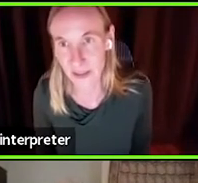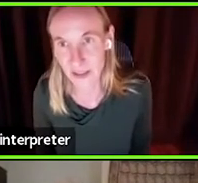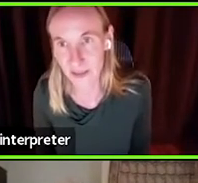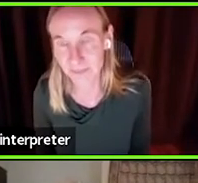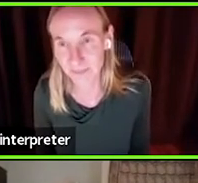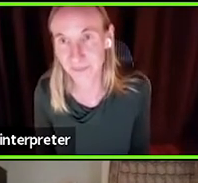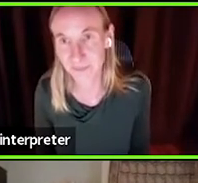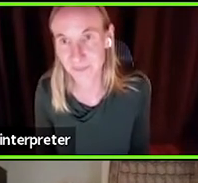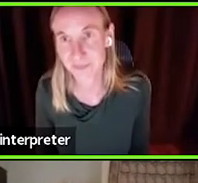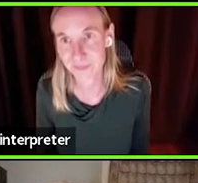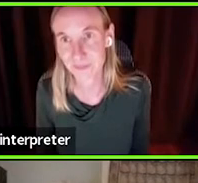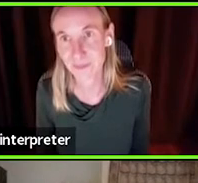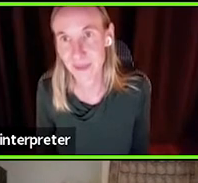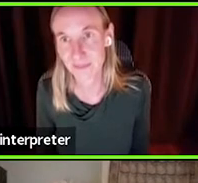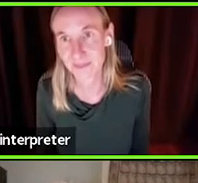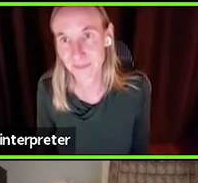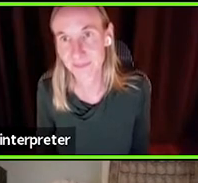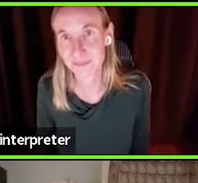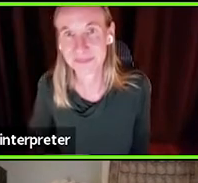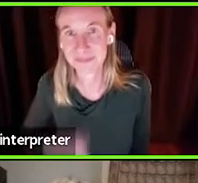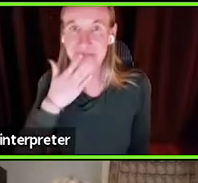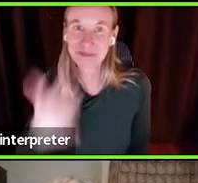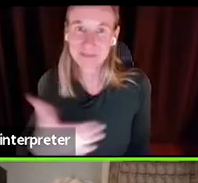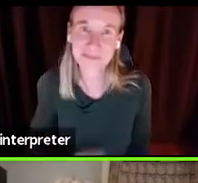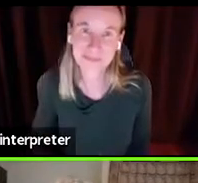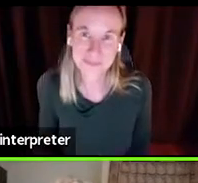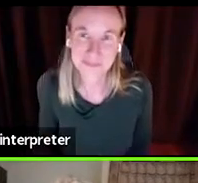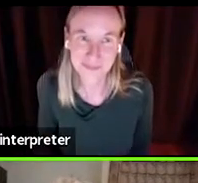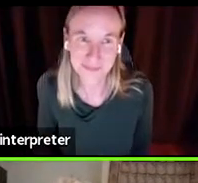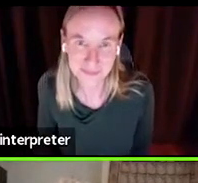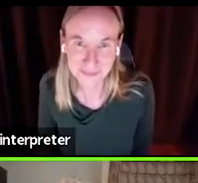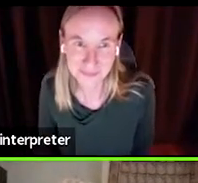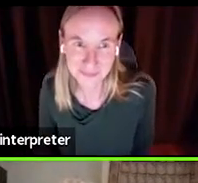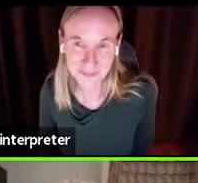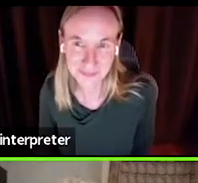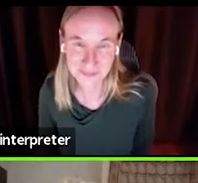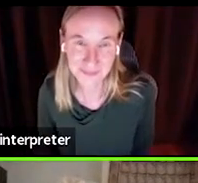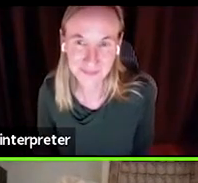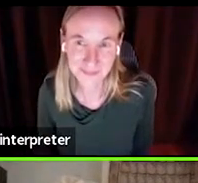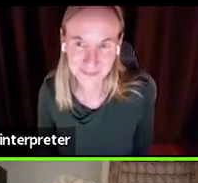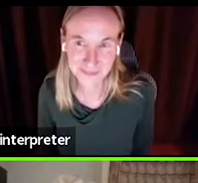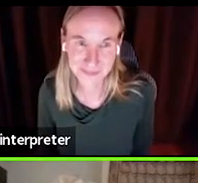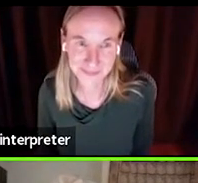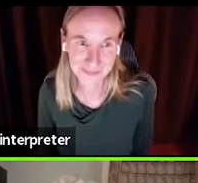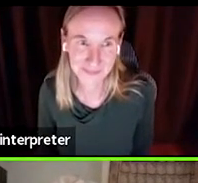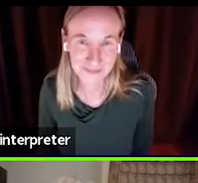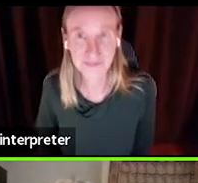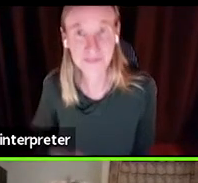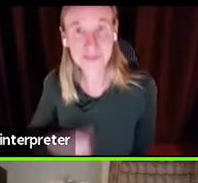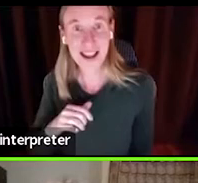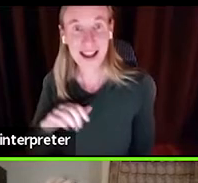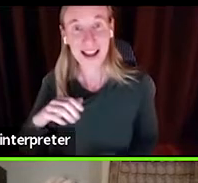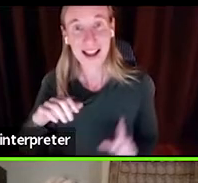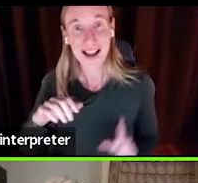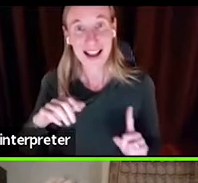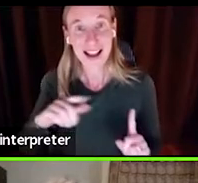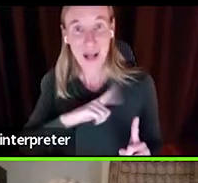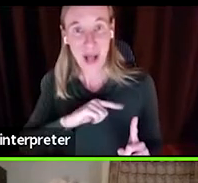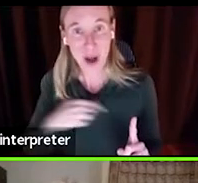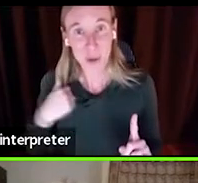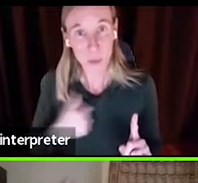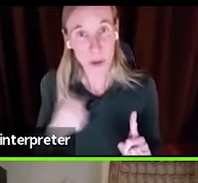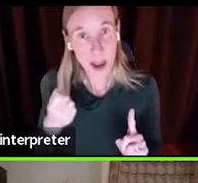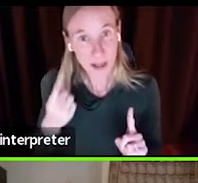emergency situation. Thank you. Thank you. Laura, we understand that you,